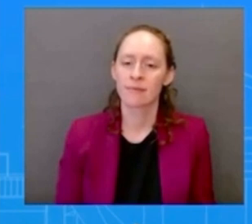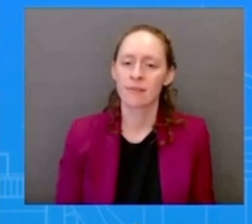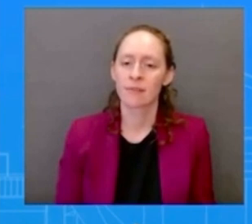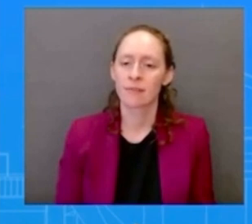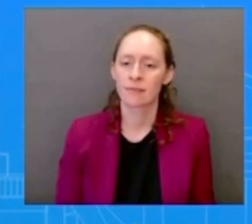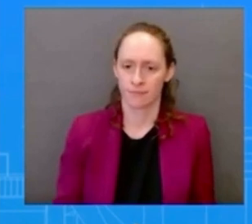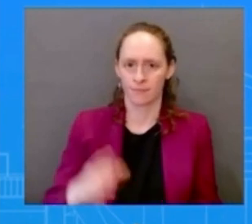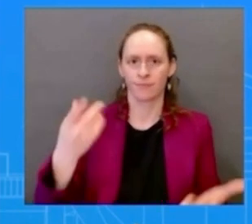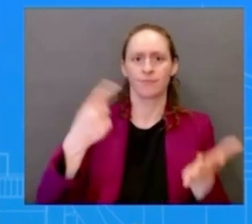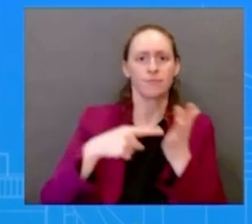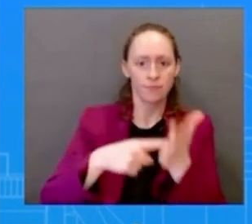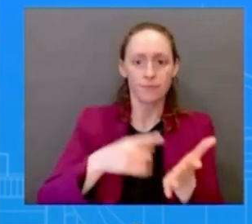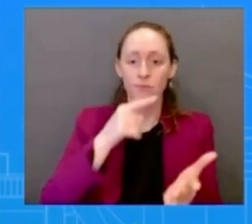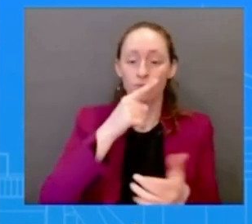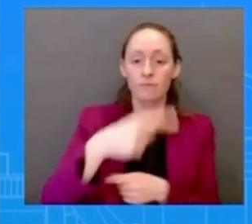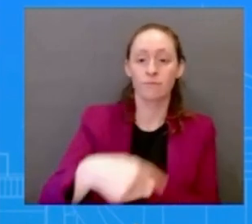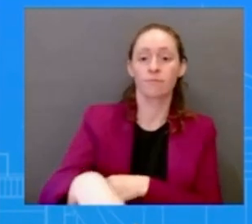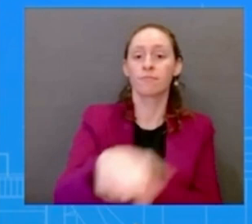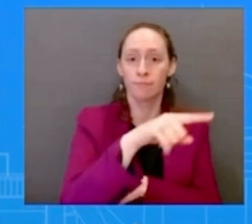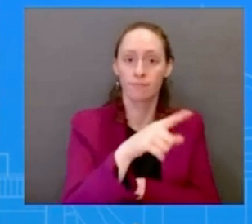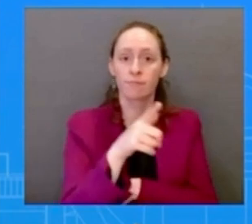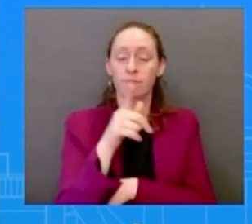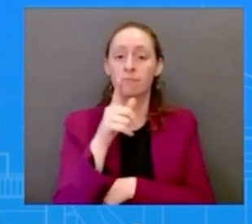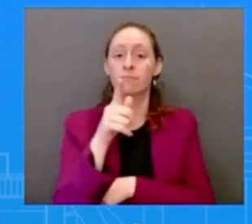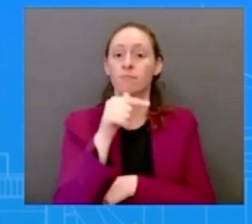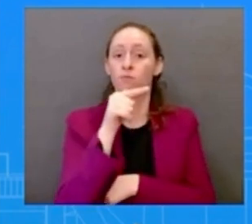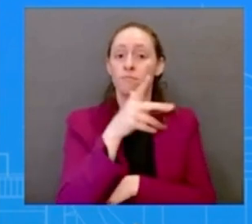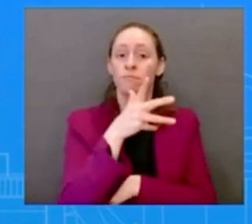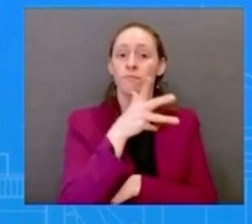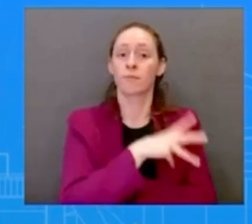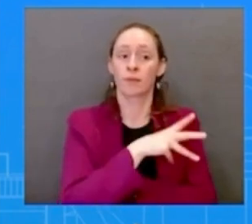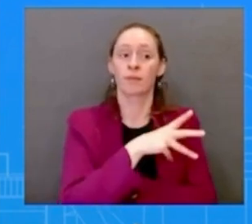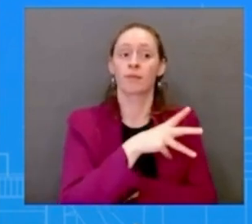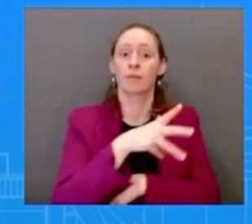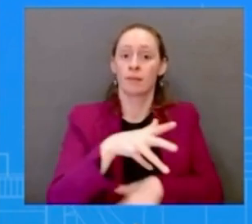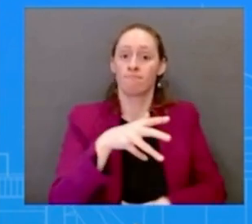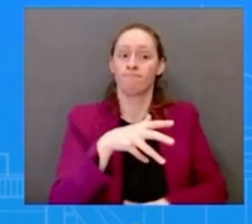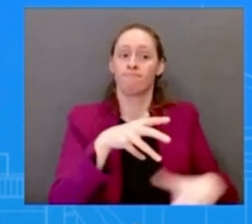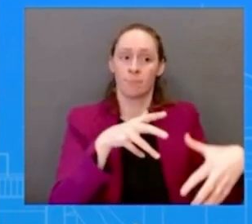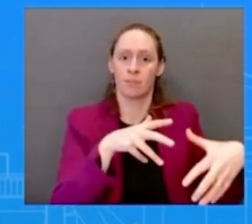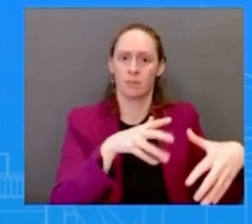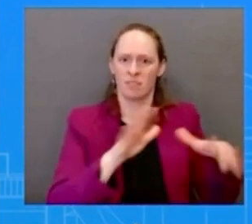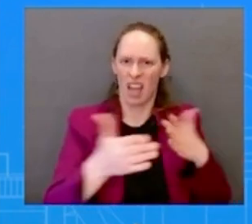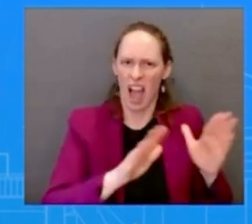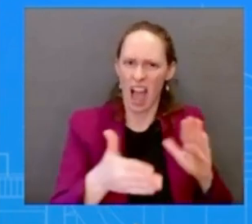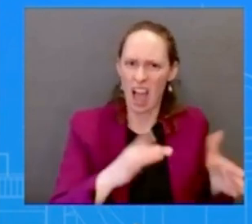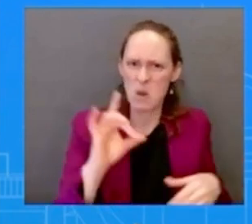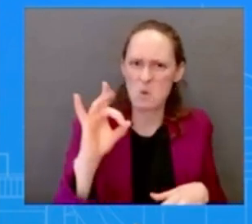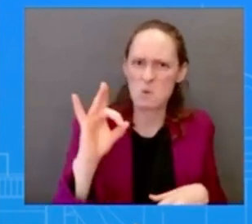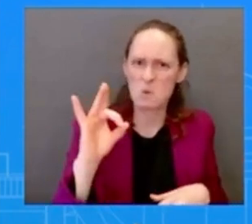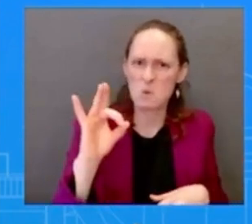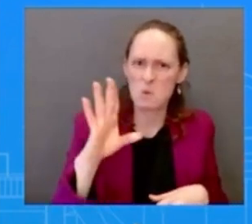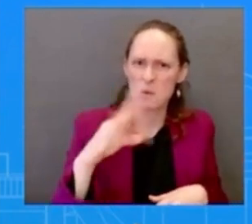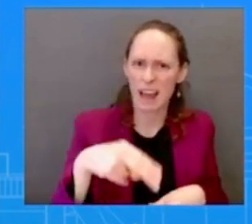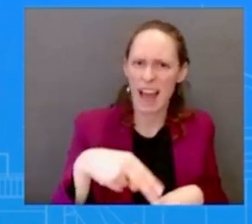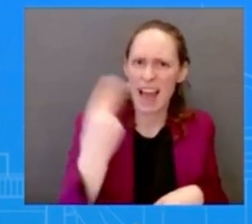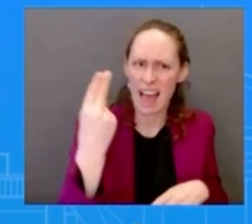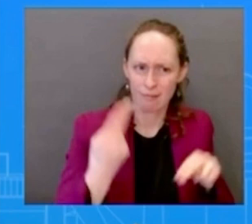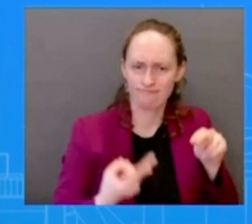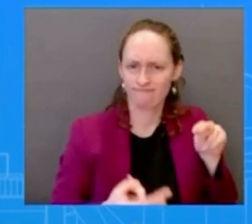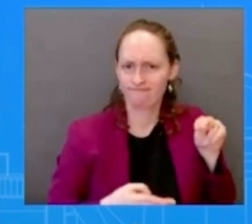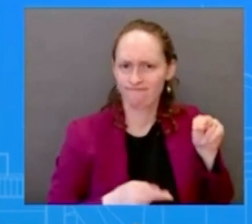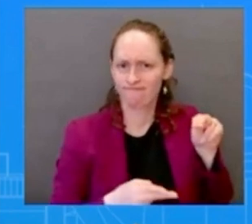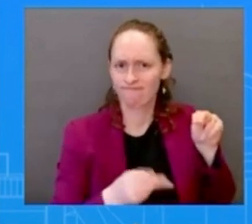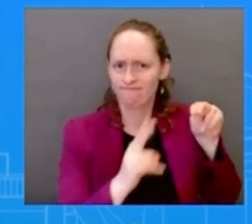and so thank you yeah i have a statement here that uh wanted to share with all of you look the data that uh came out today show for far too